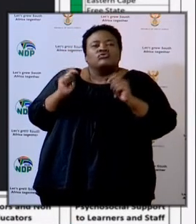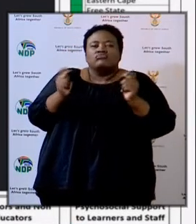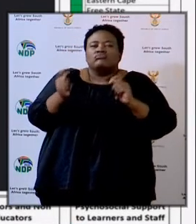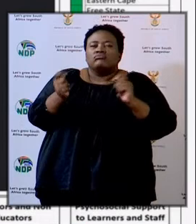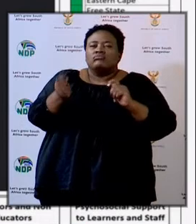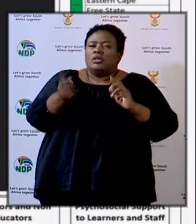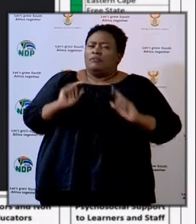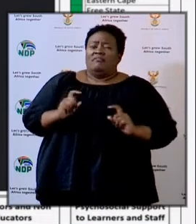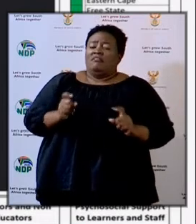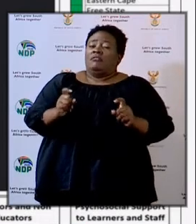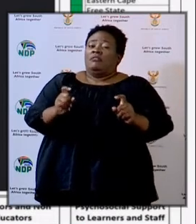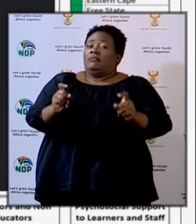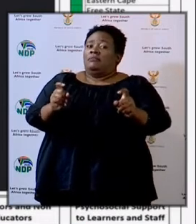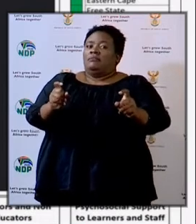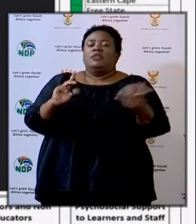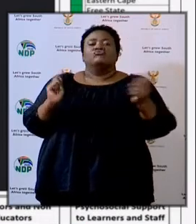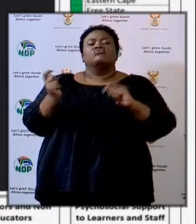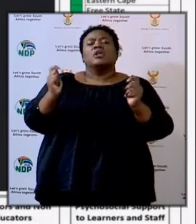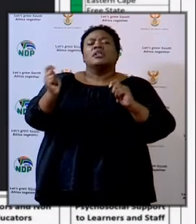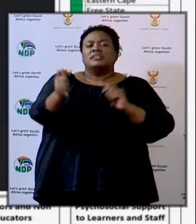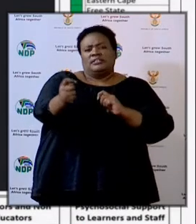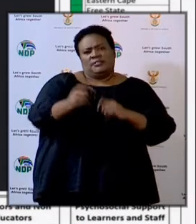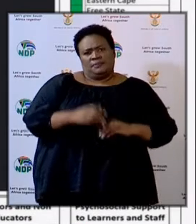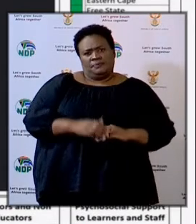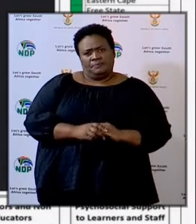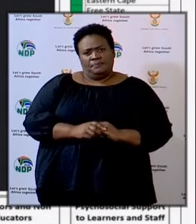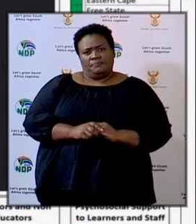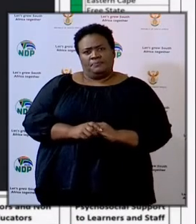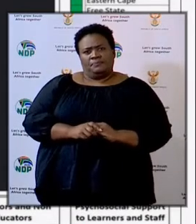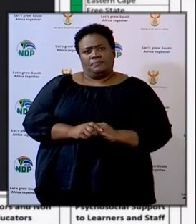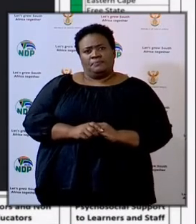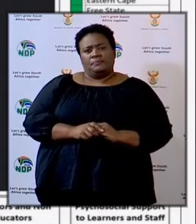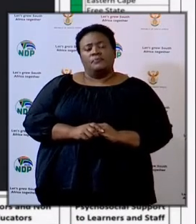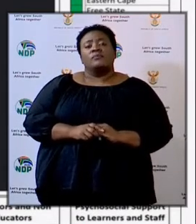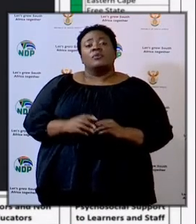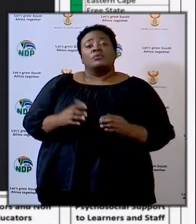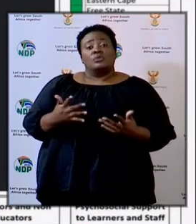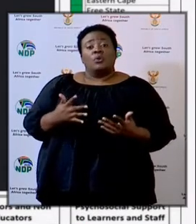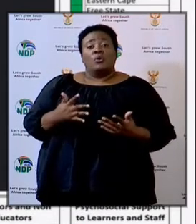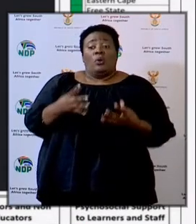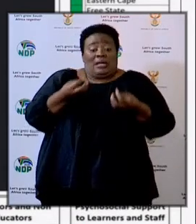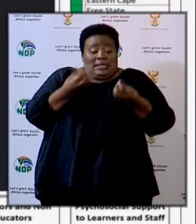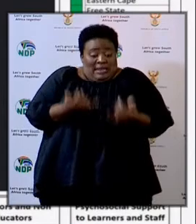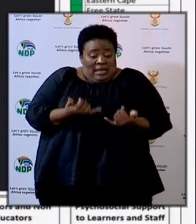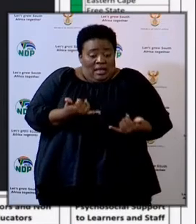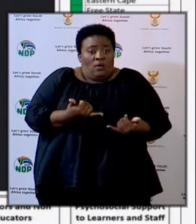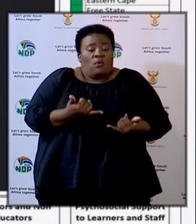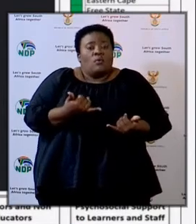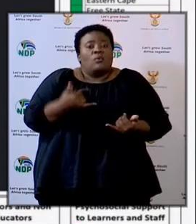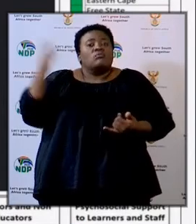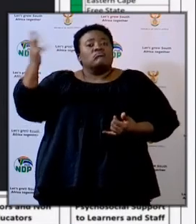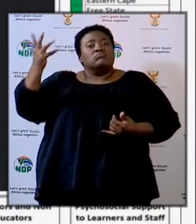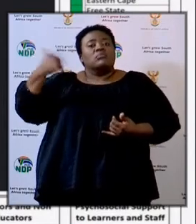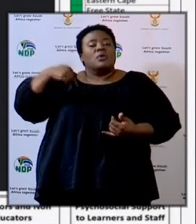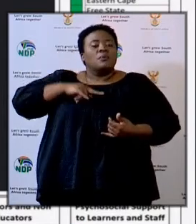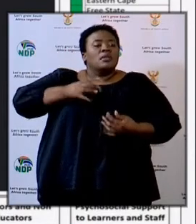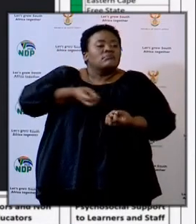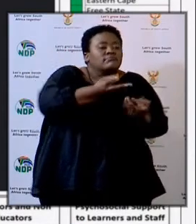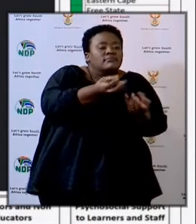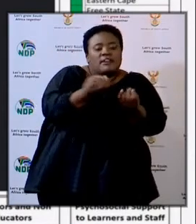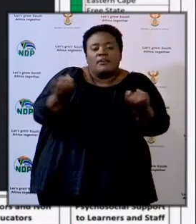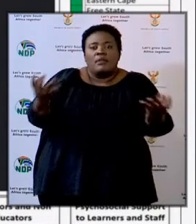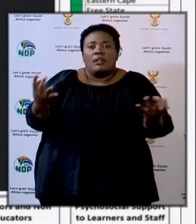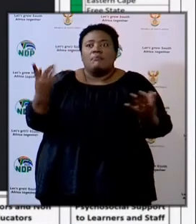you know, a laser jet speak. They change very fast. There's delivery happening as we speak. Delivery